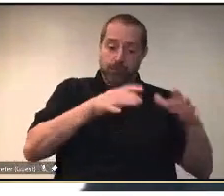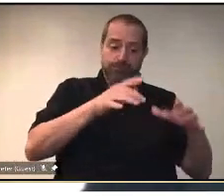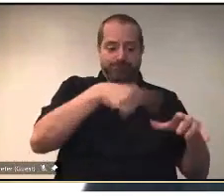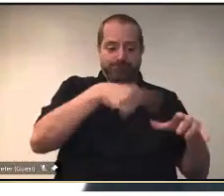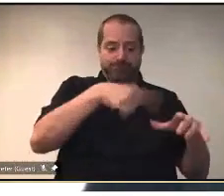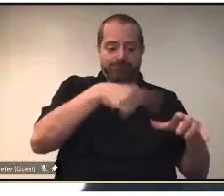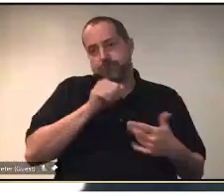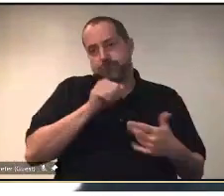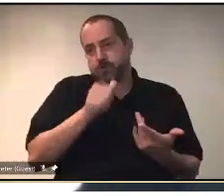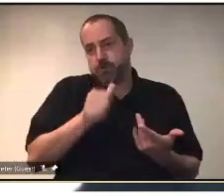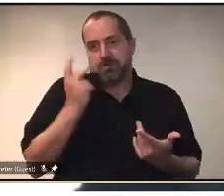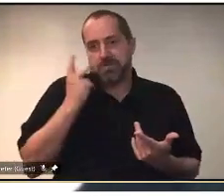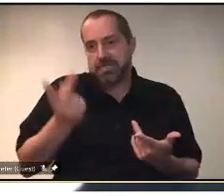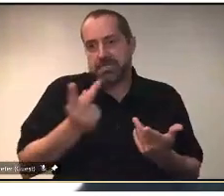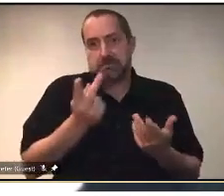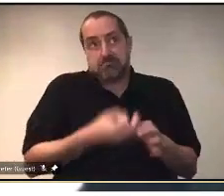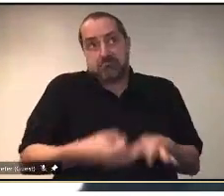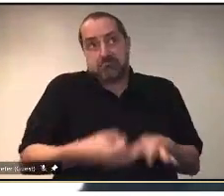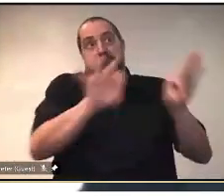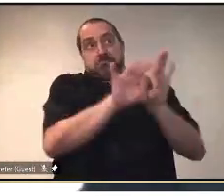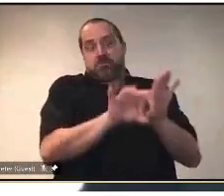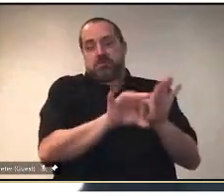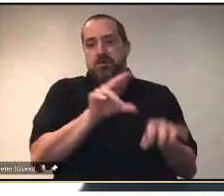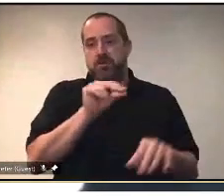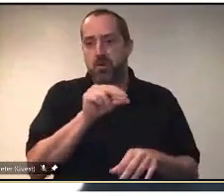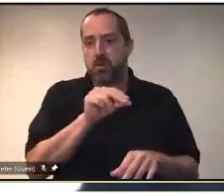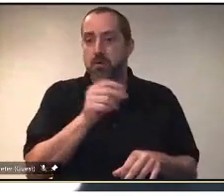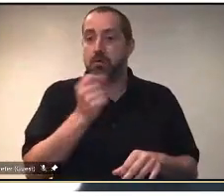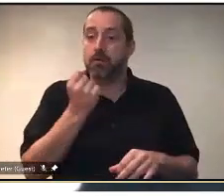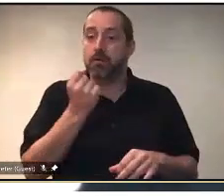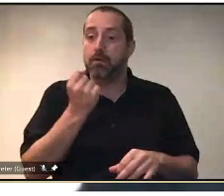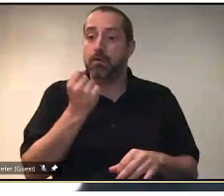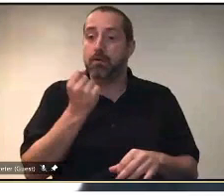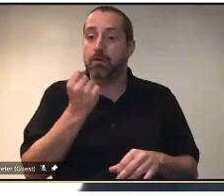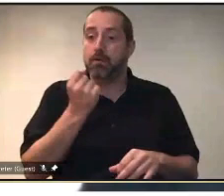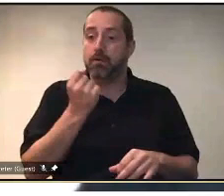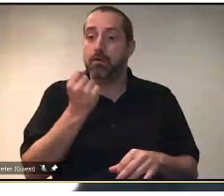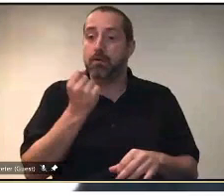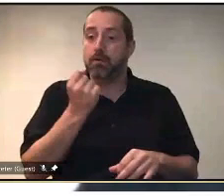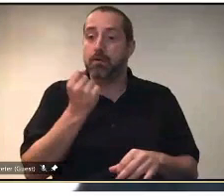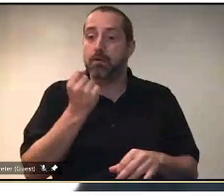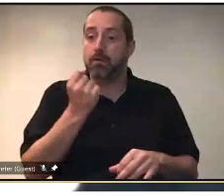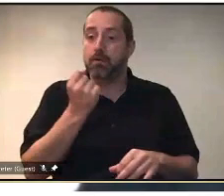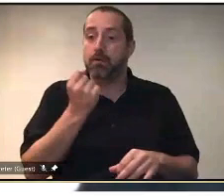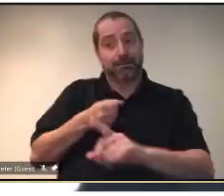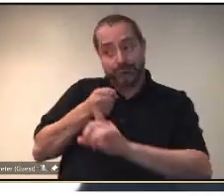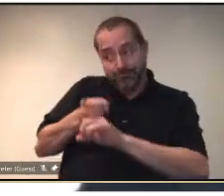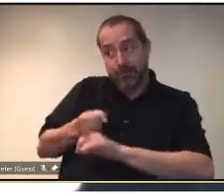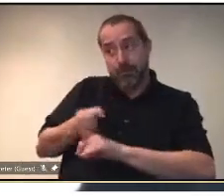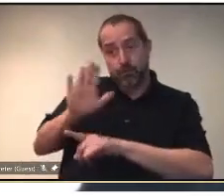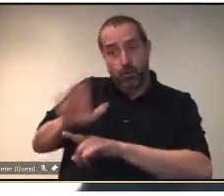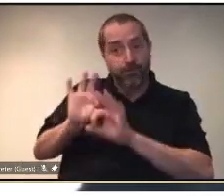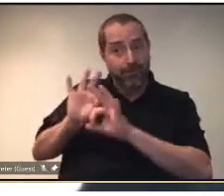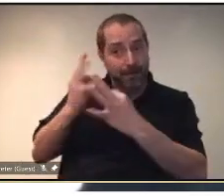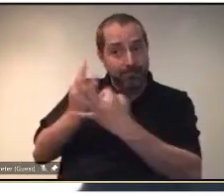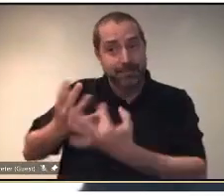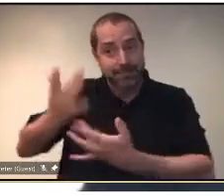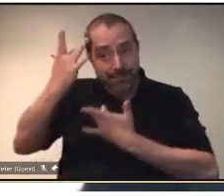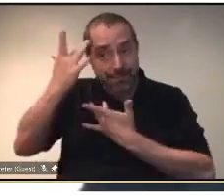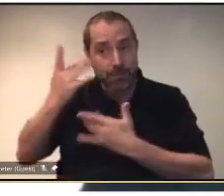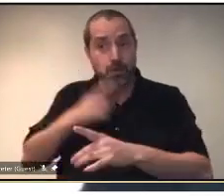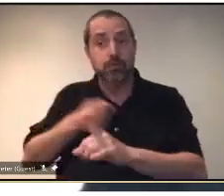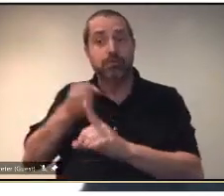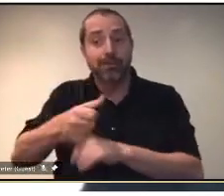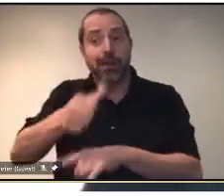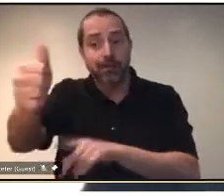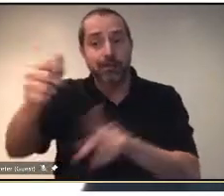to see is the impact that this could have on their family, on their community, that if they have COVID and